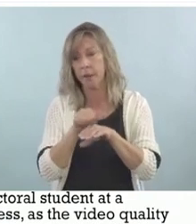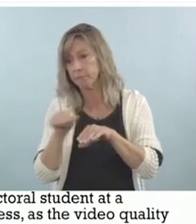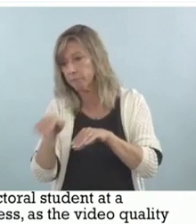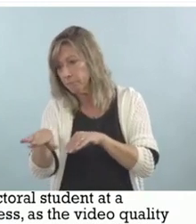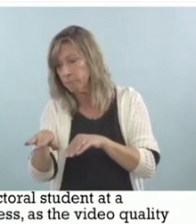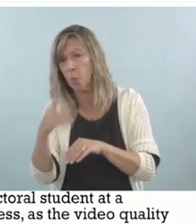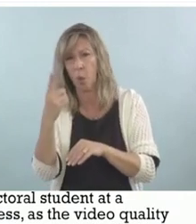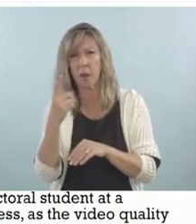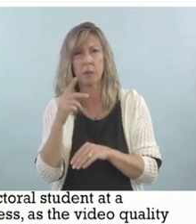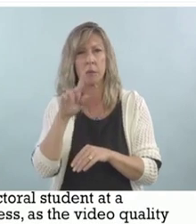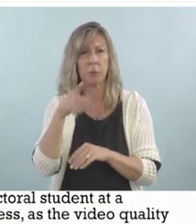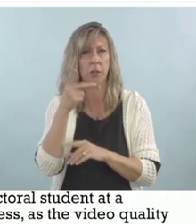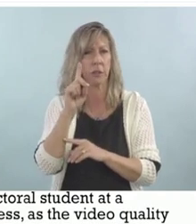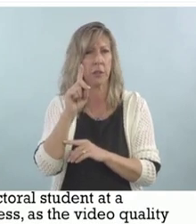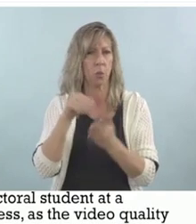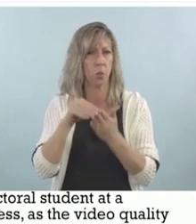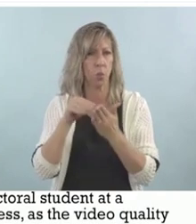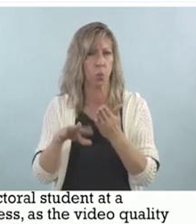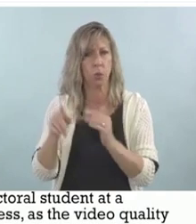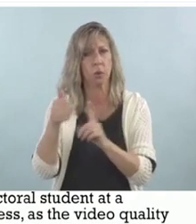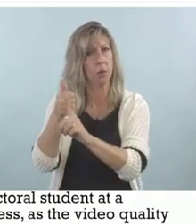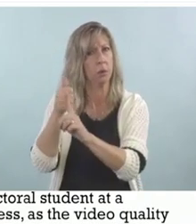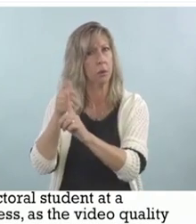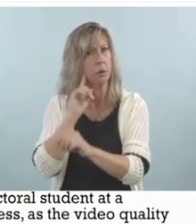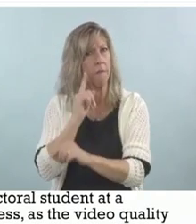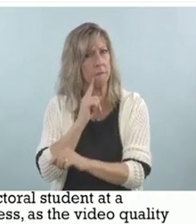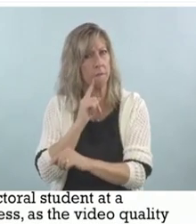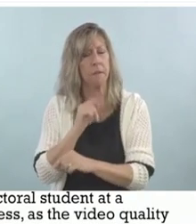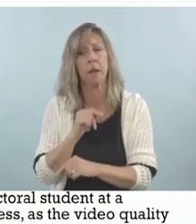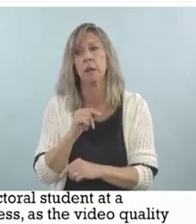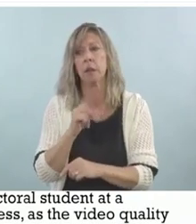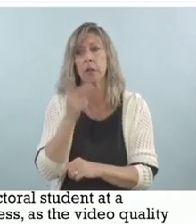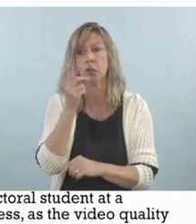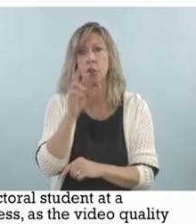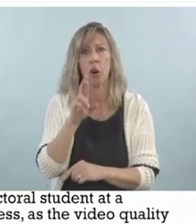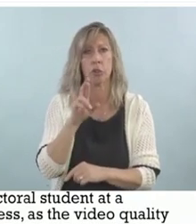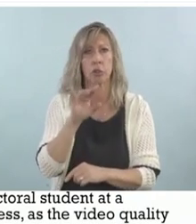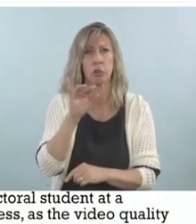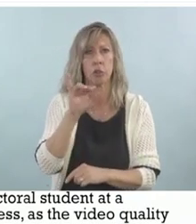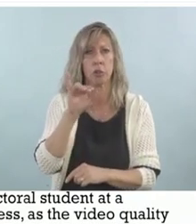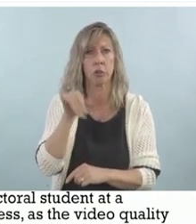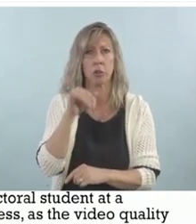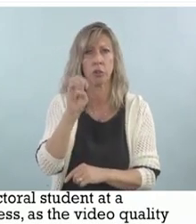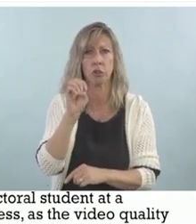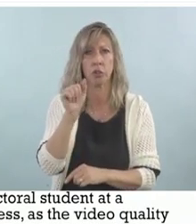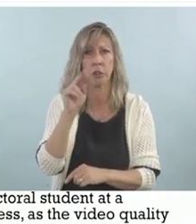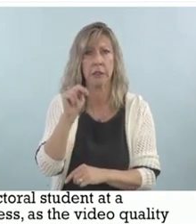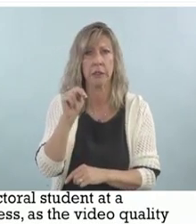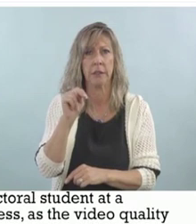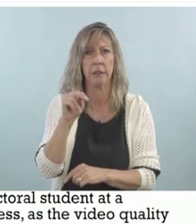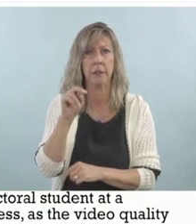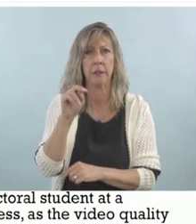at a university. Actually, Dr. Jean Andrews, who I'd mentioned before,